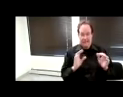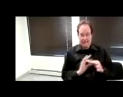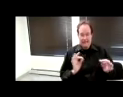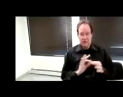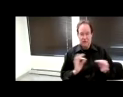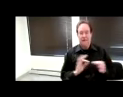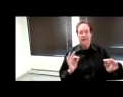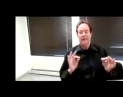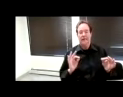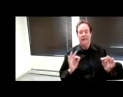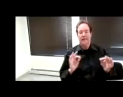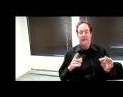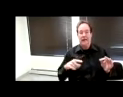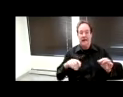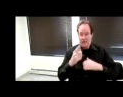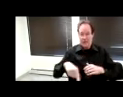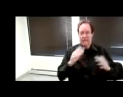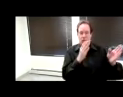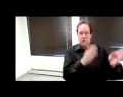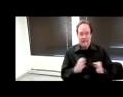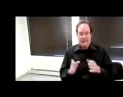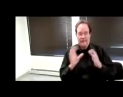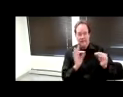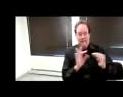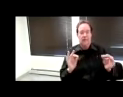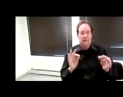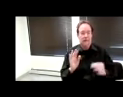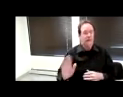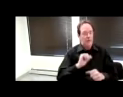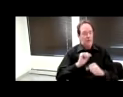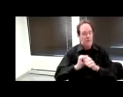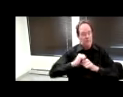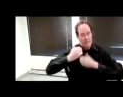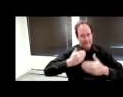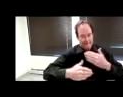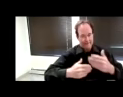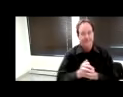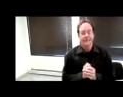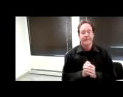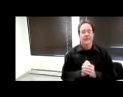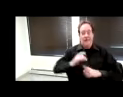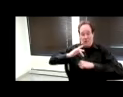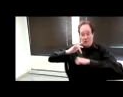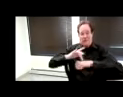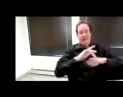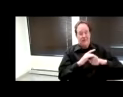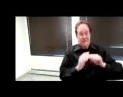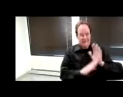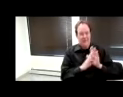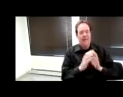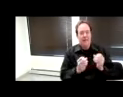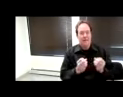how they've organized captioning into their work process. And since resource development puts on a lot of